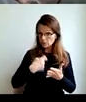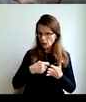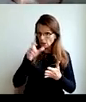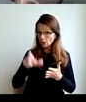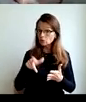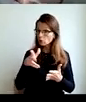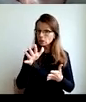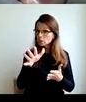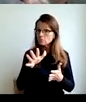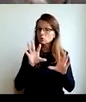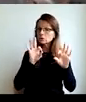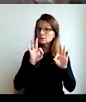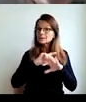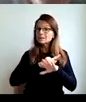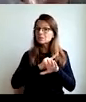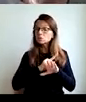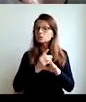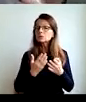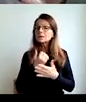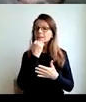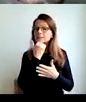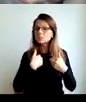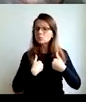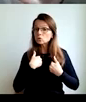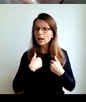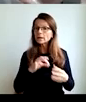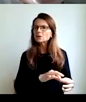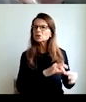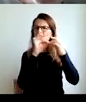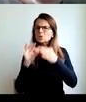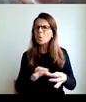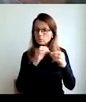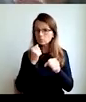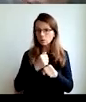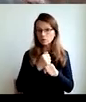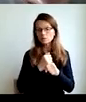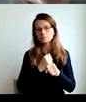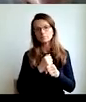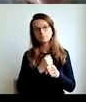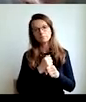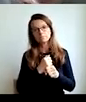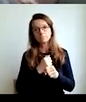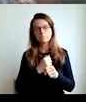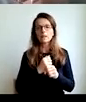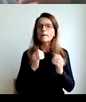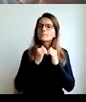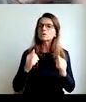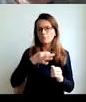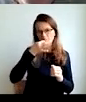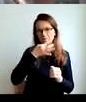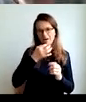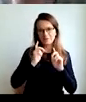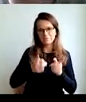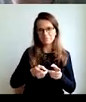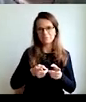it's horrible that we would value the fact that you lack ten minutes a day for your private life because you constantly work.